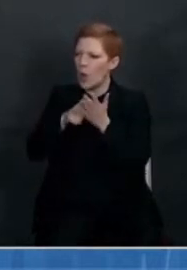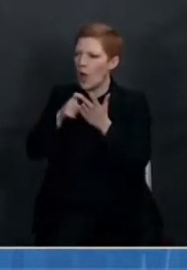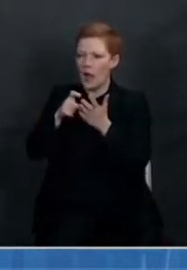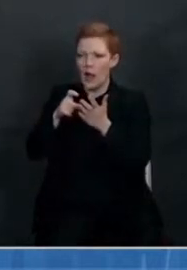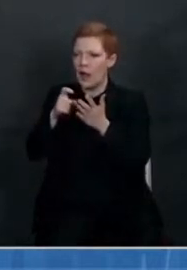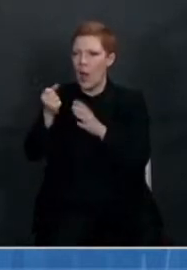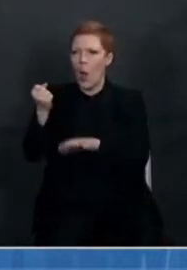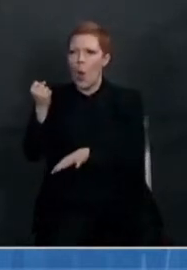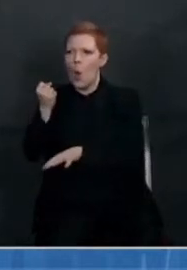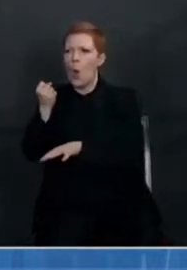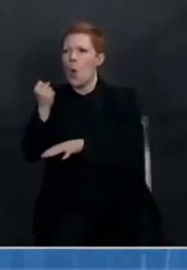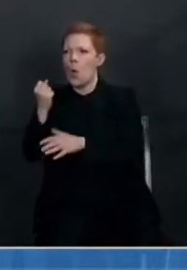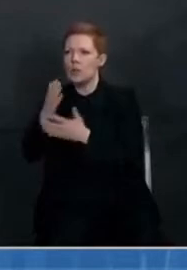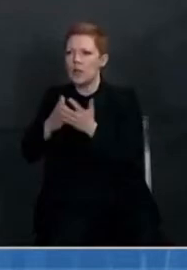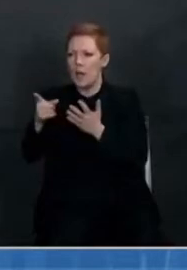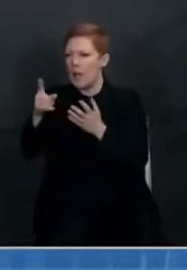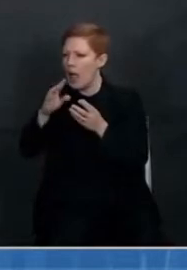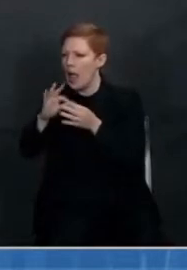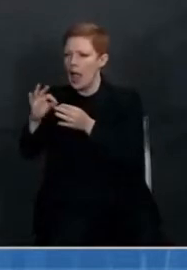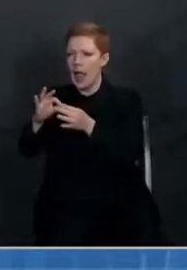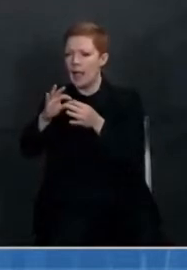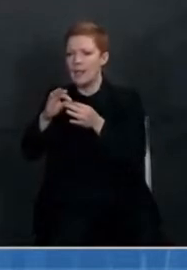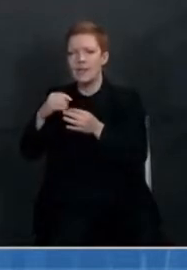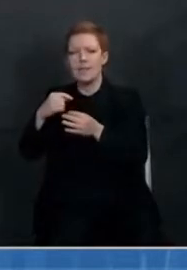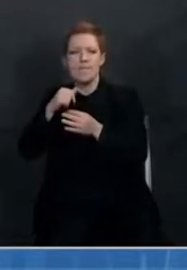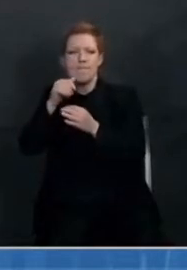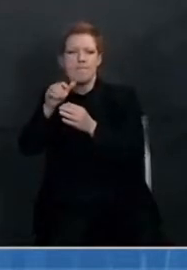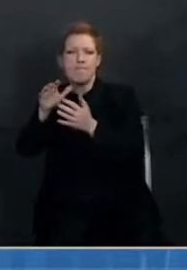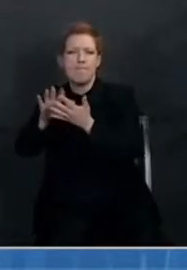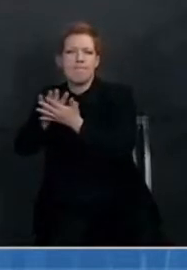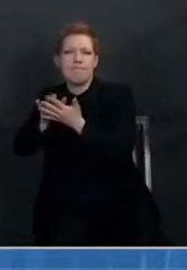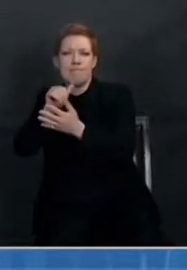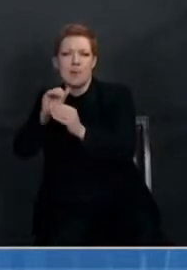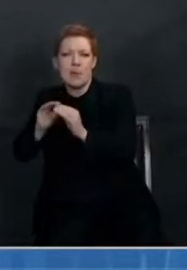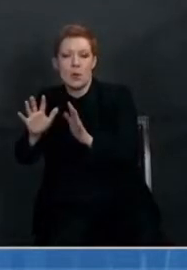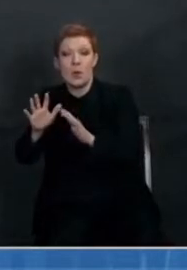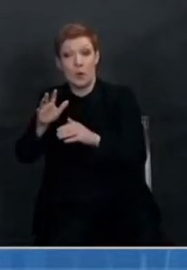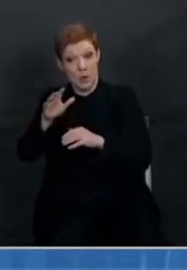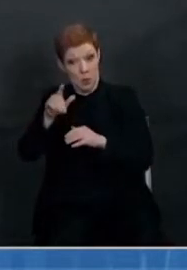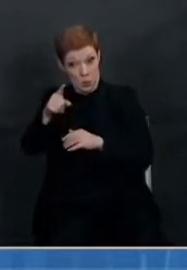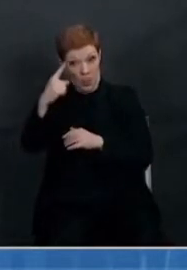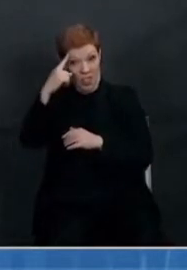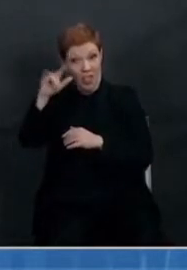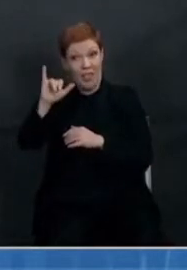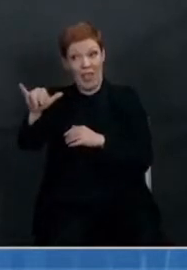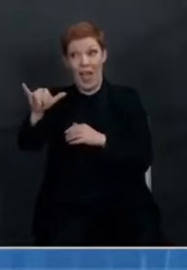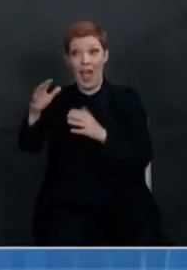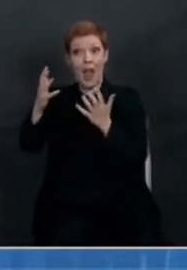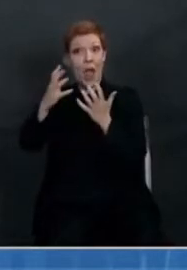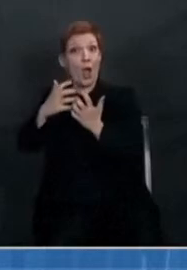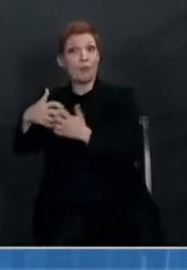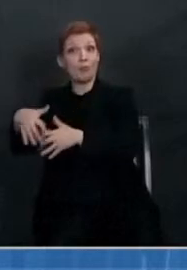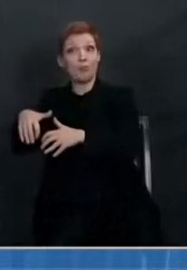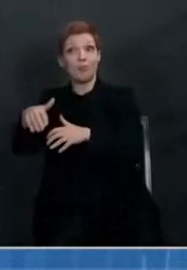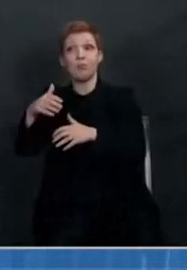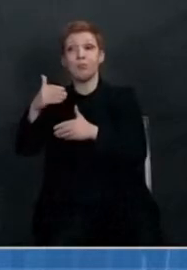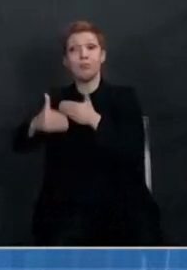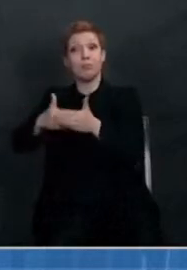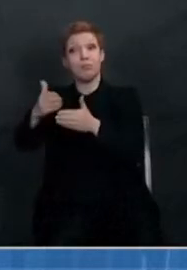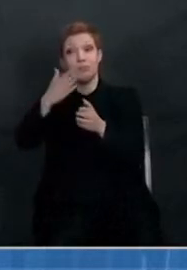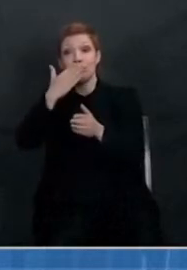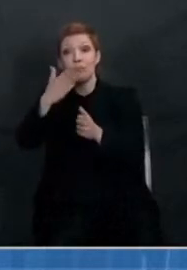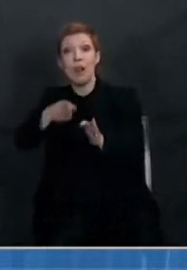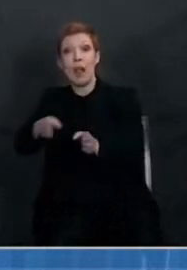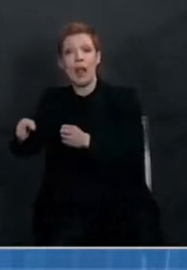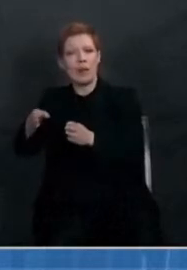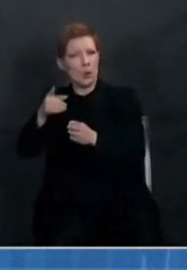side. I'm wondering, do you guys feel like that's going as well as it could be? Do you have any plans to either try to speed